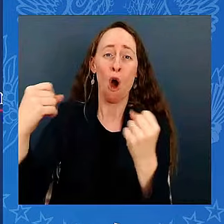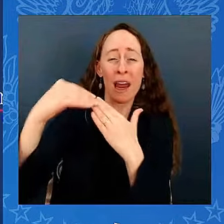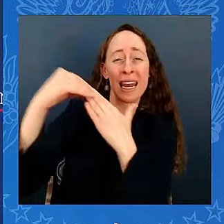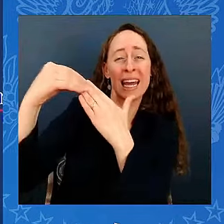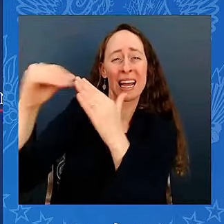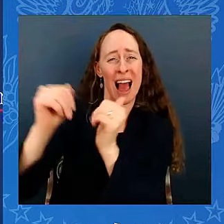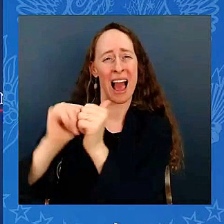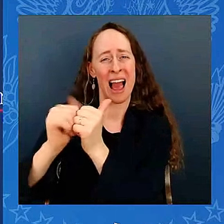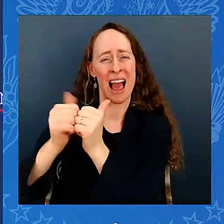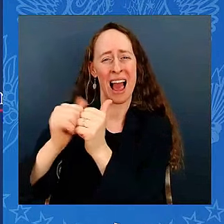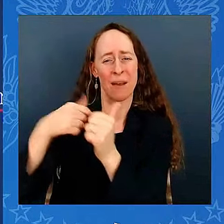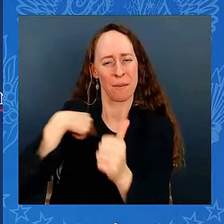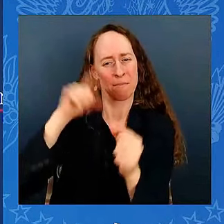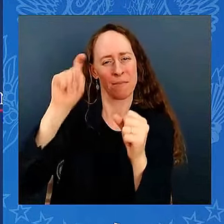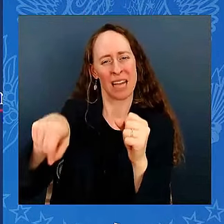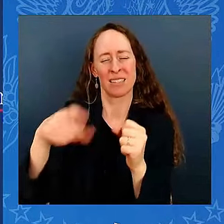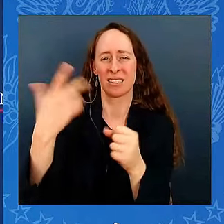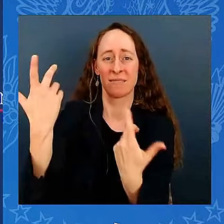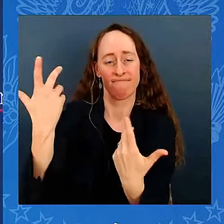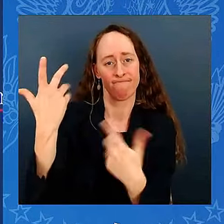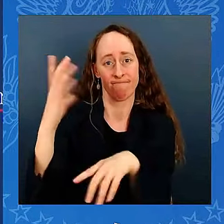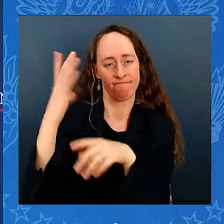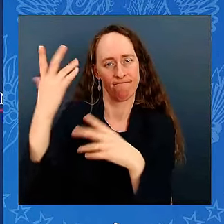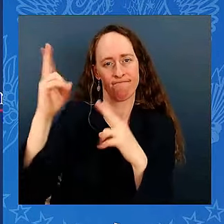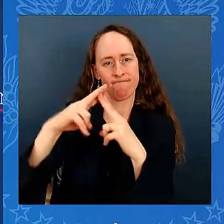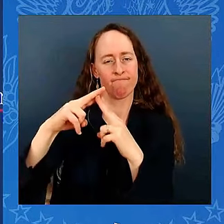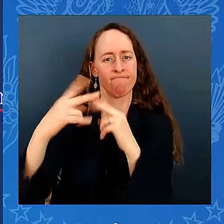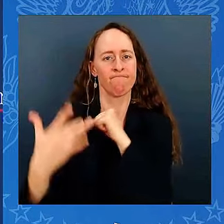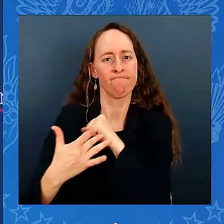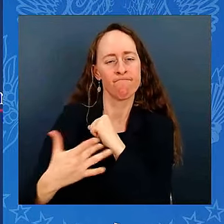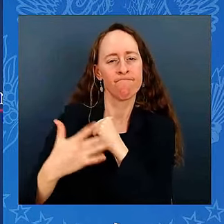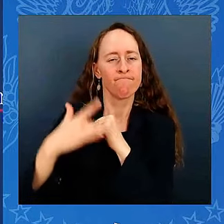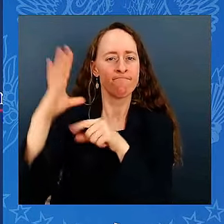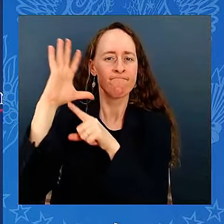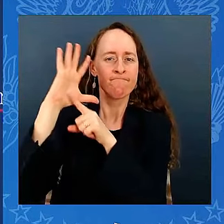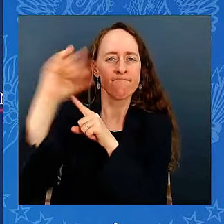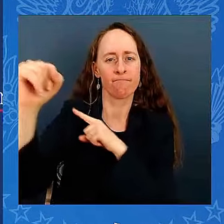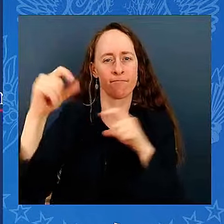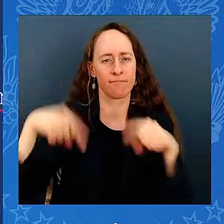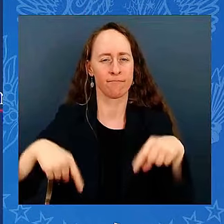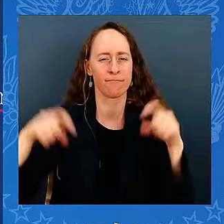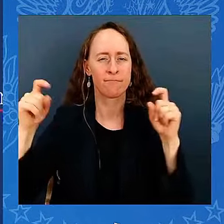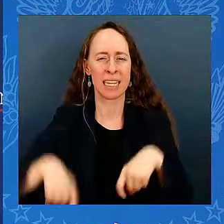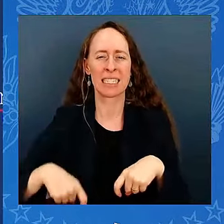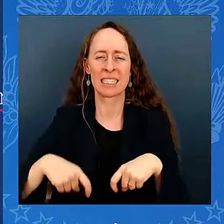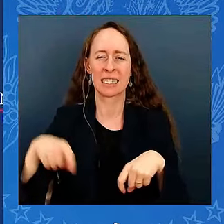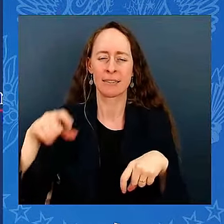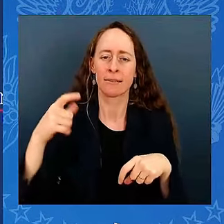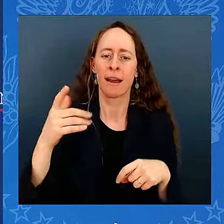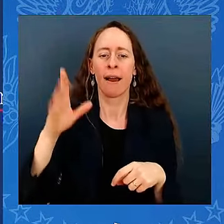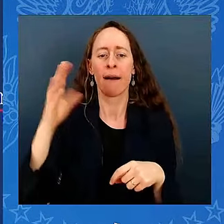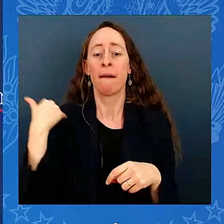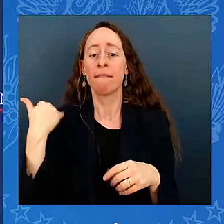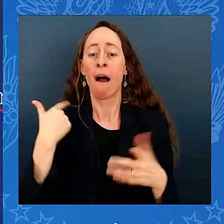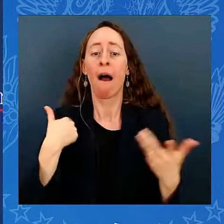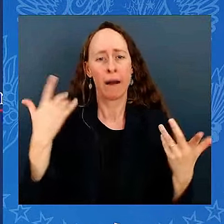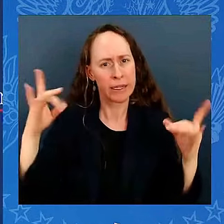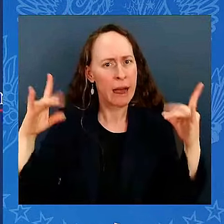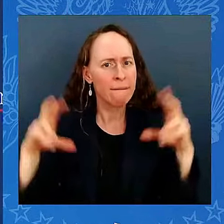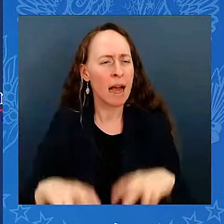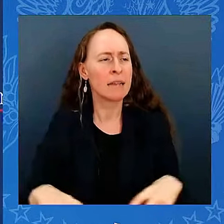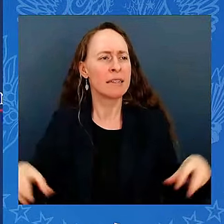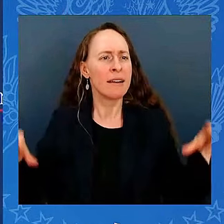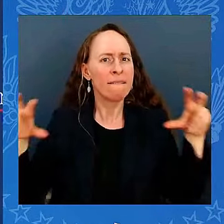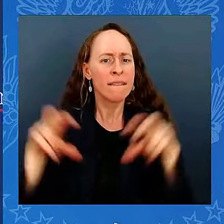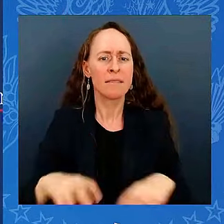We walked away for a long while, investing in science and technology as a government. During the pandemic, American people